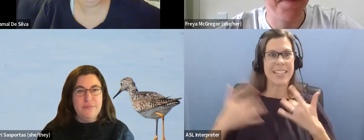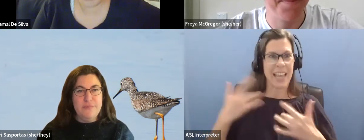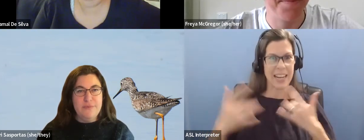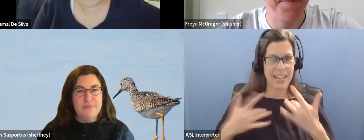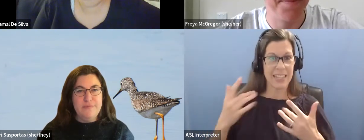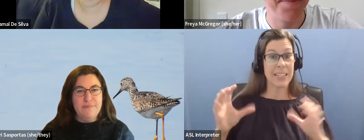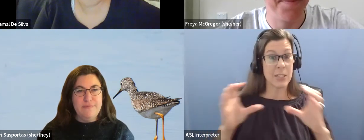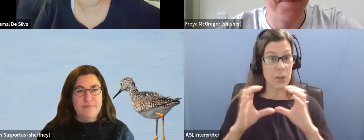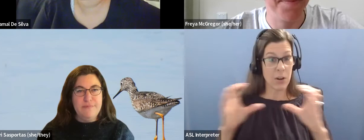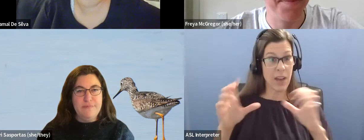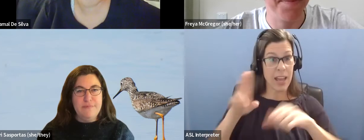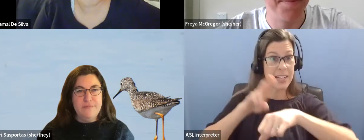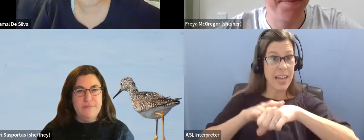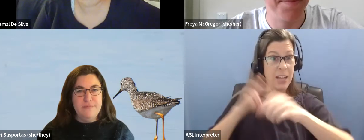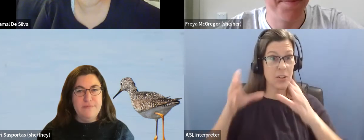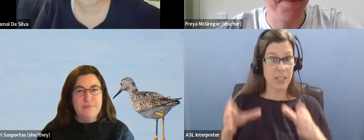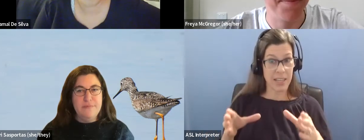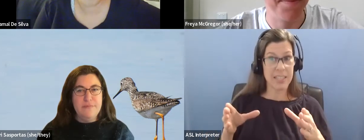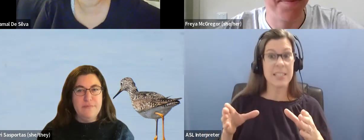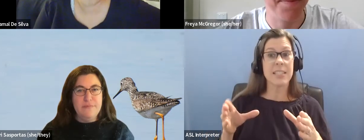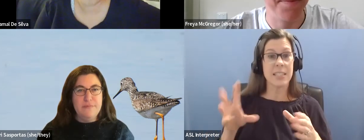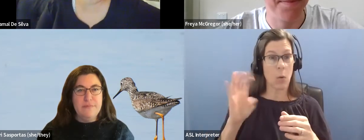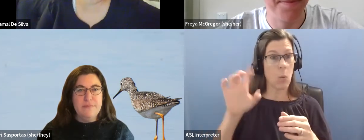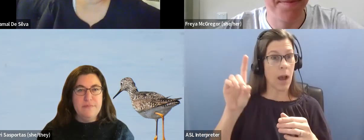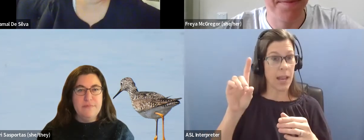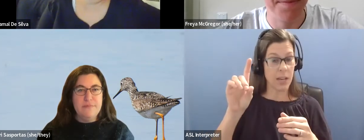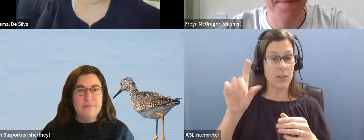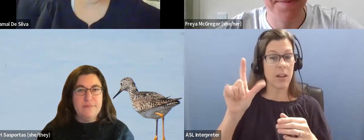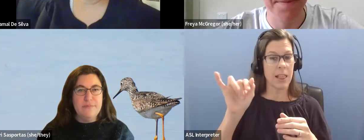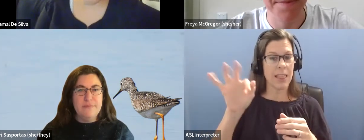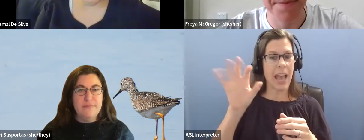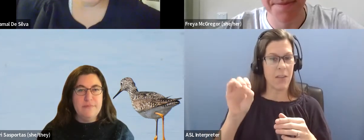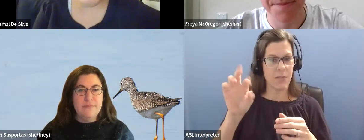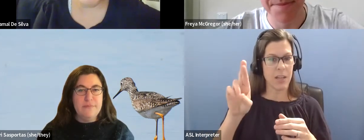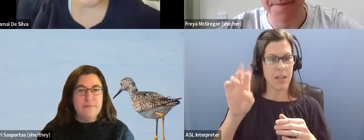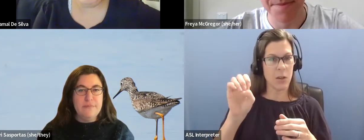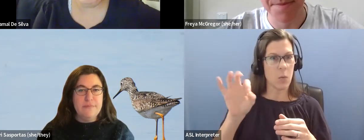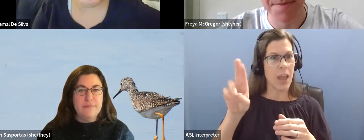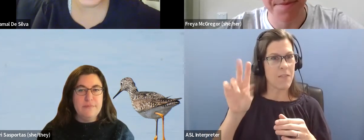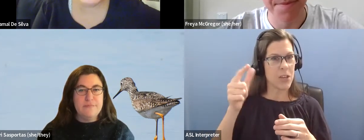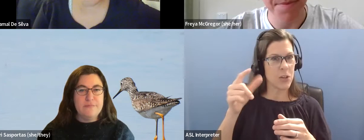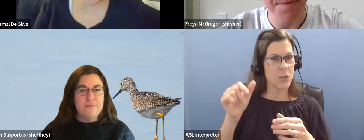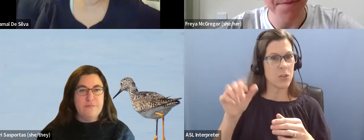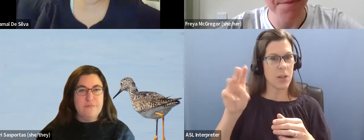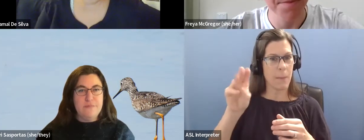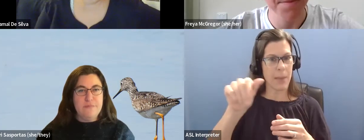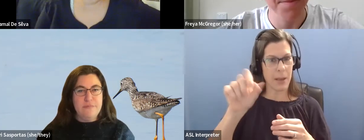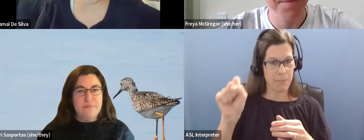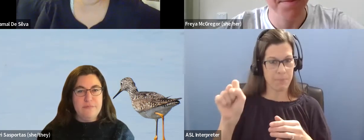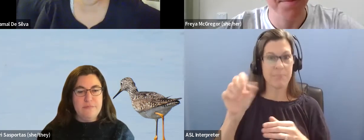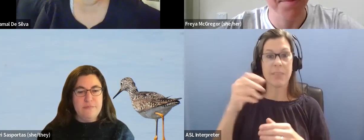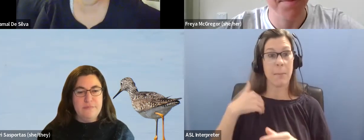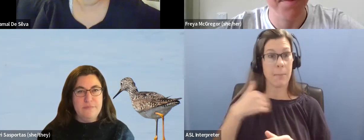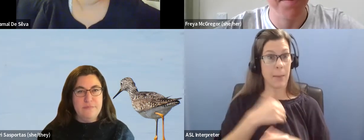Naturalist by the Parker River National Wildlife Refuge in Massachusetts. Kari has been a member of Mass Audubon since